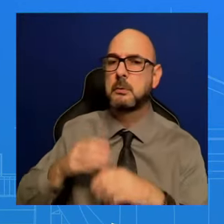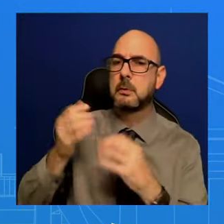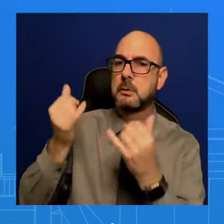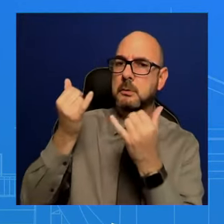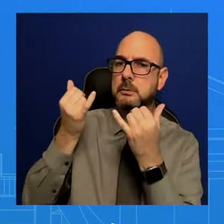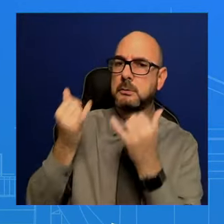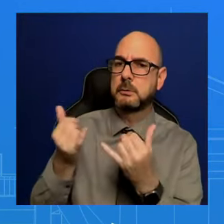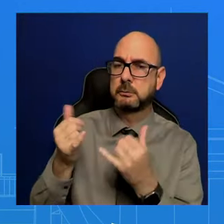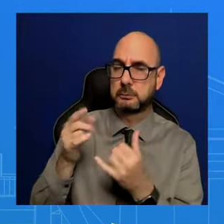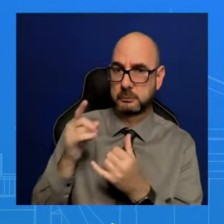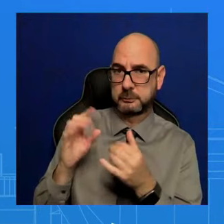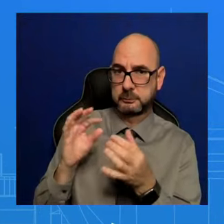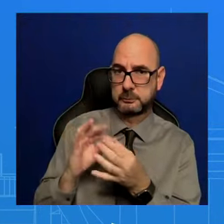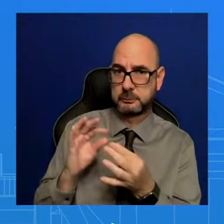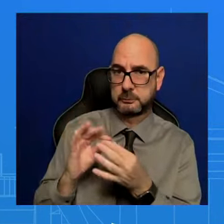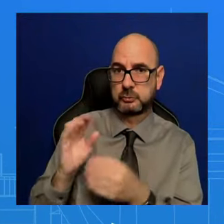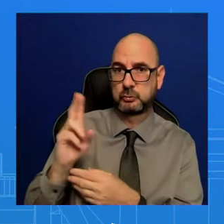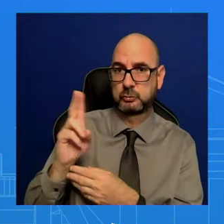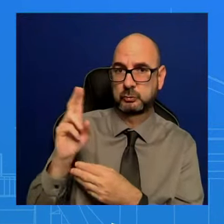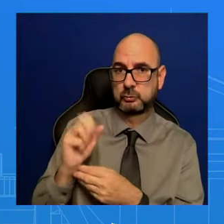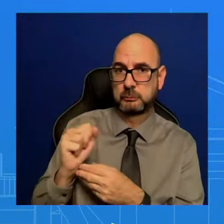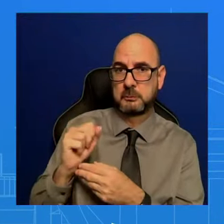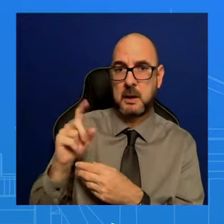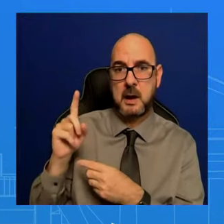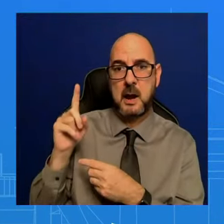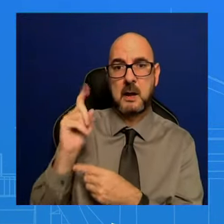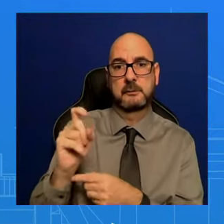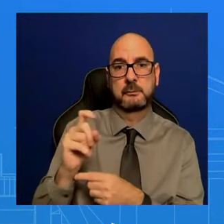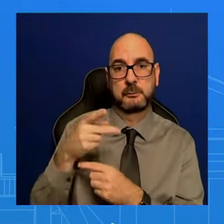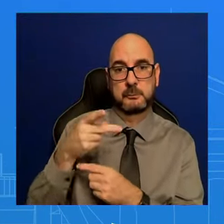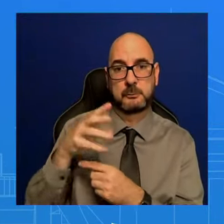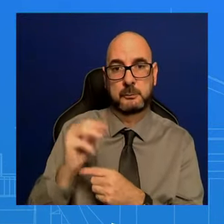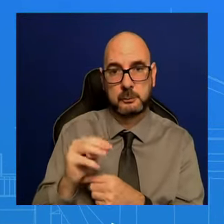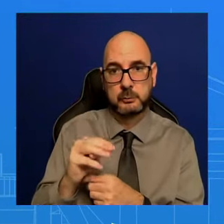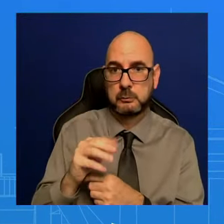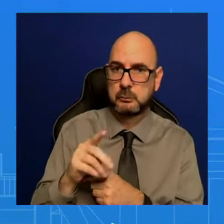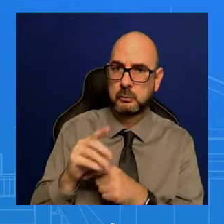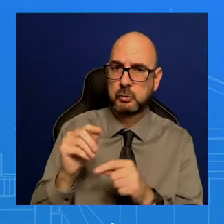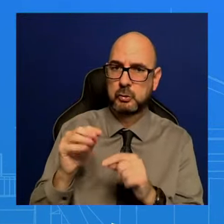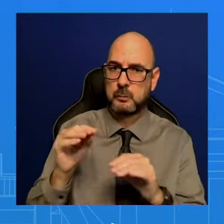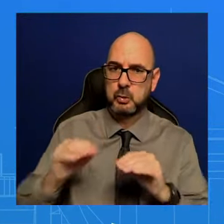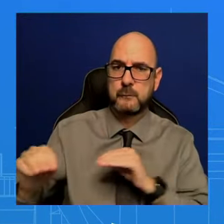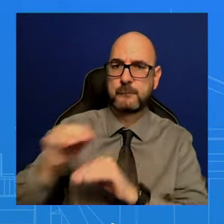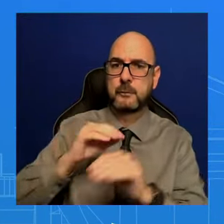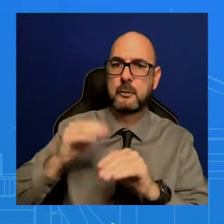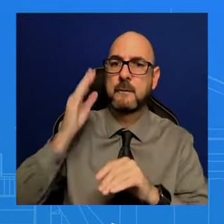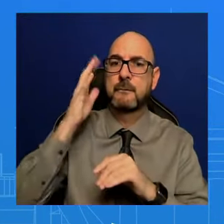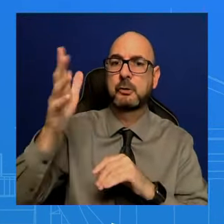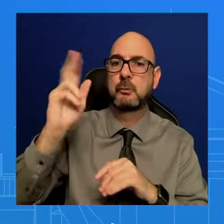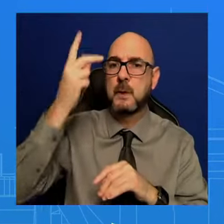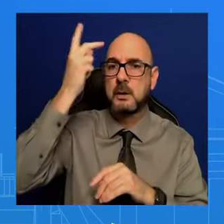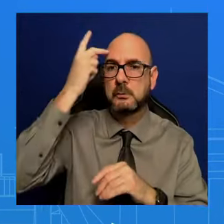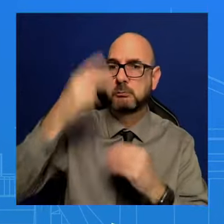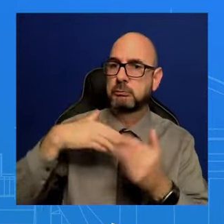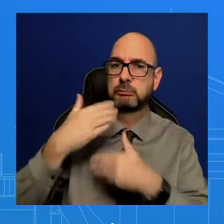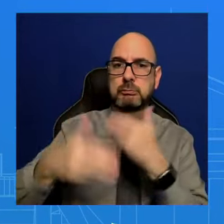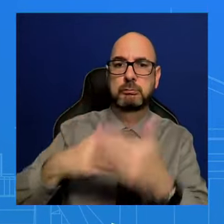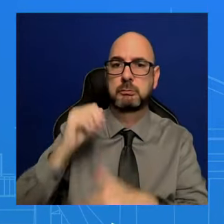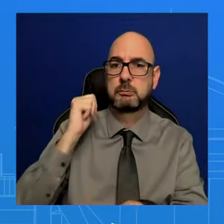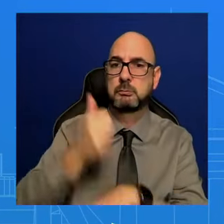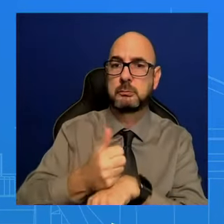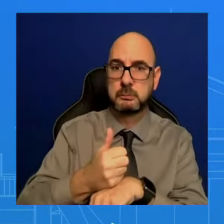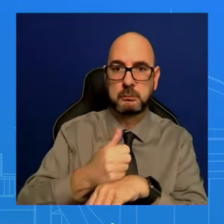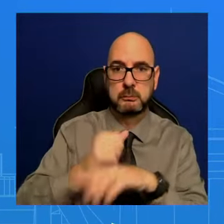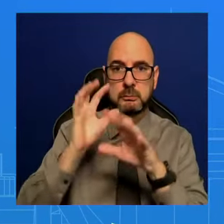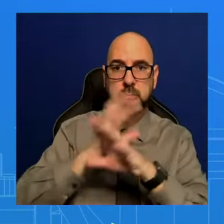asked the Prime Minister to, quote, move forward in a political process that will lead to the establishment of a presidential and traditional council that will